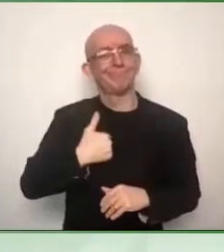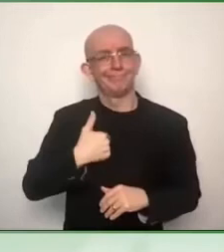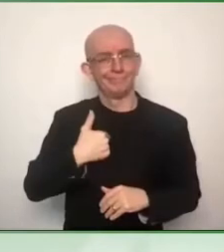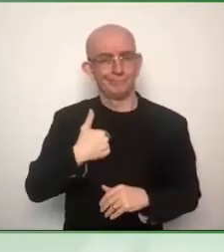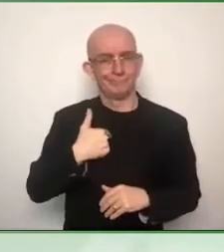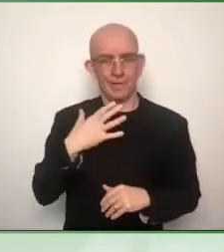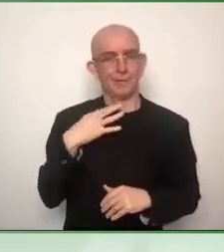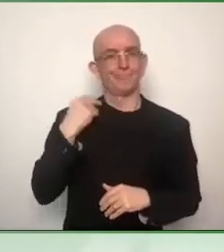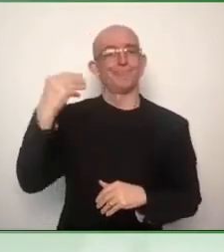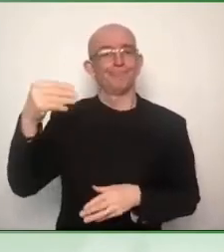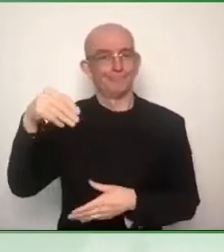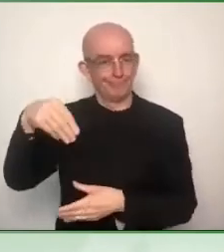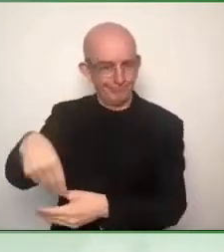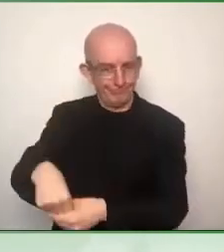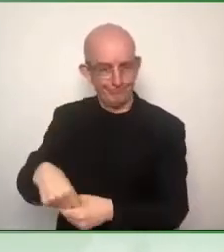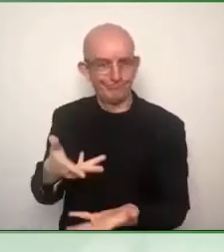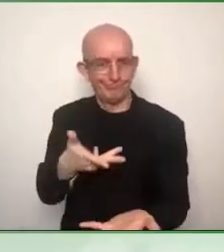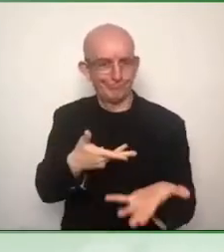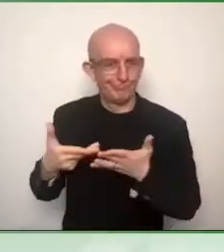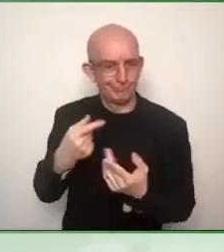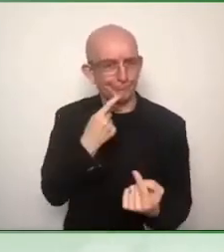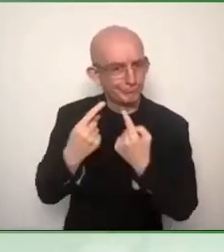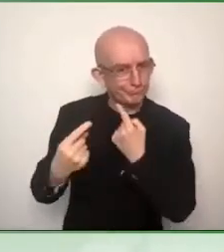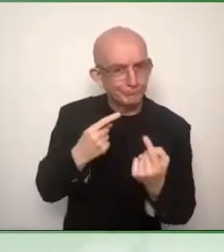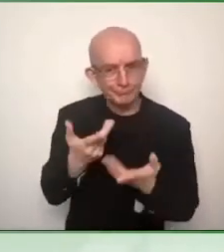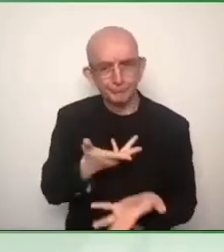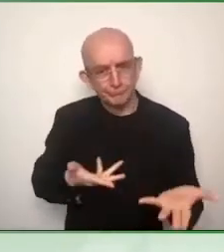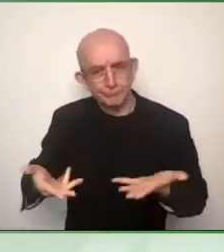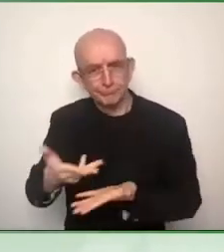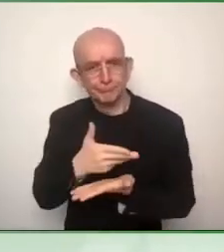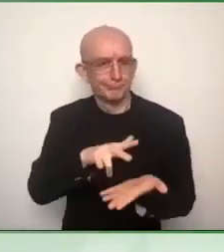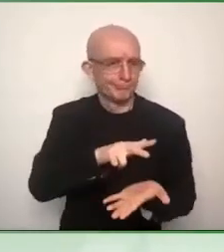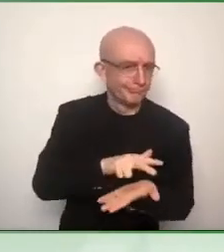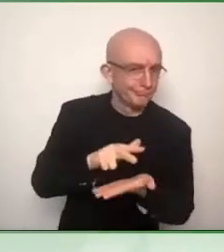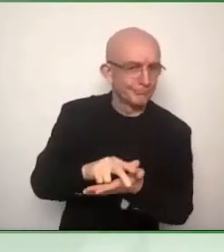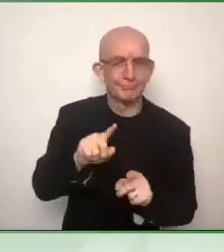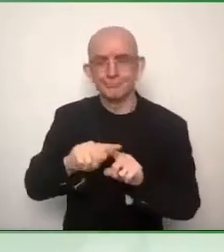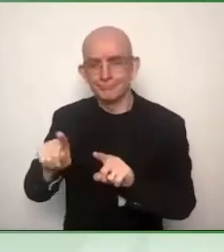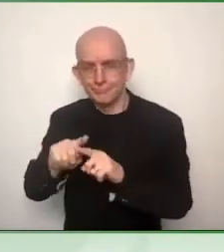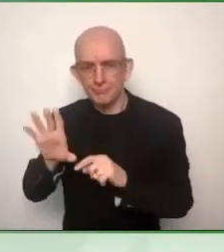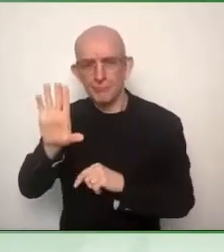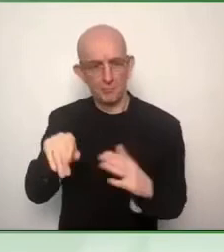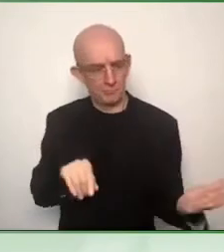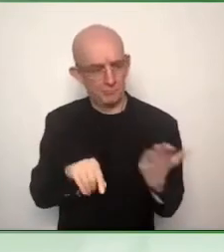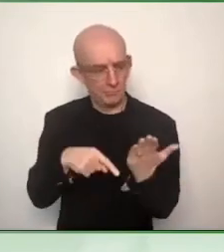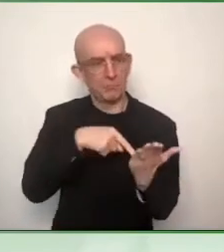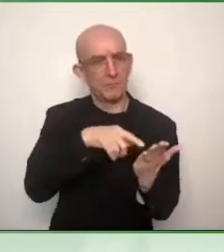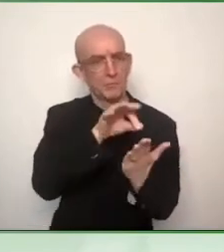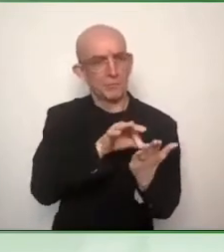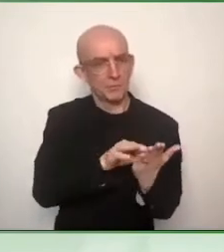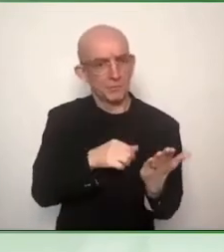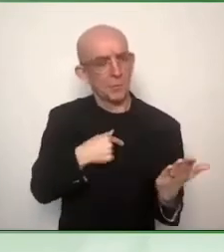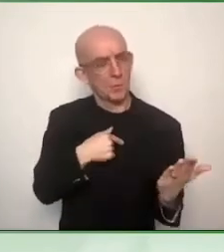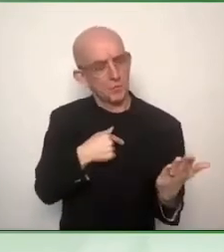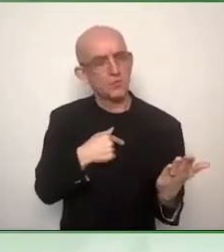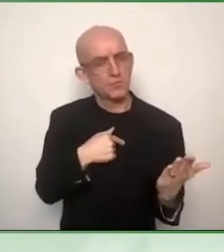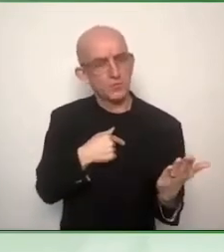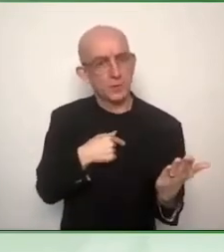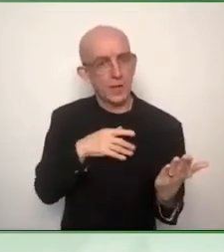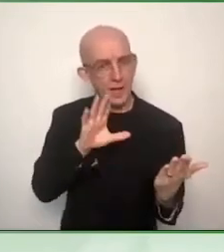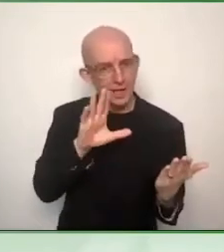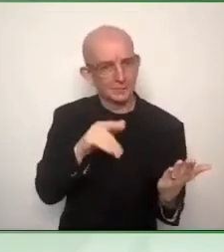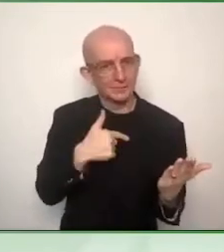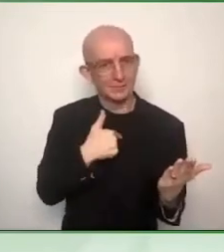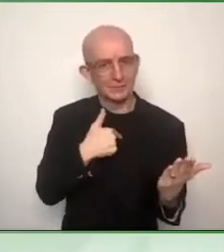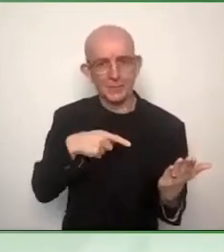obsession. What does that really mean? It means focusing on the user and working backwards from there. It's really driven by the